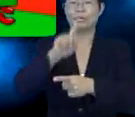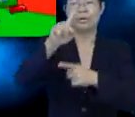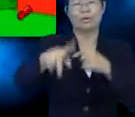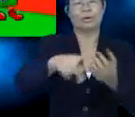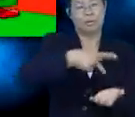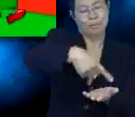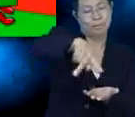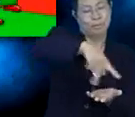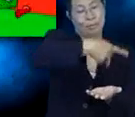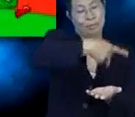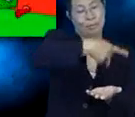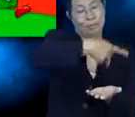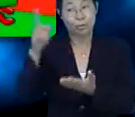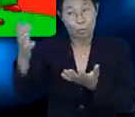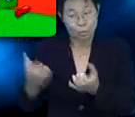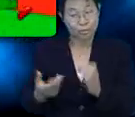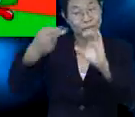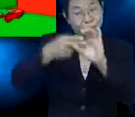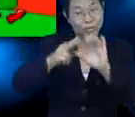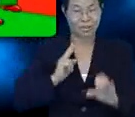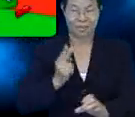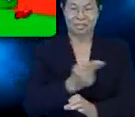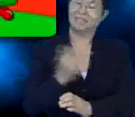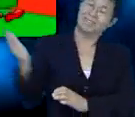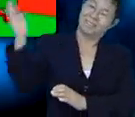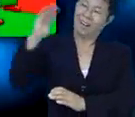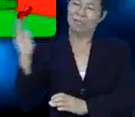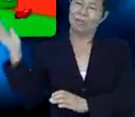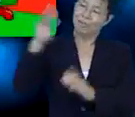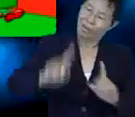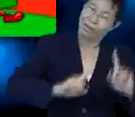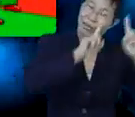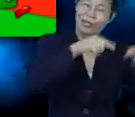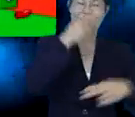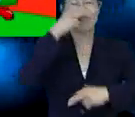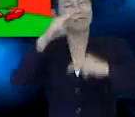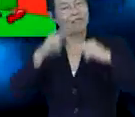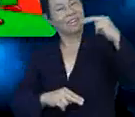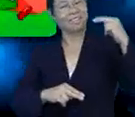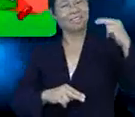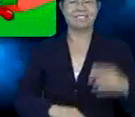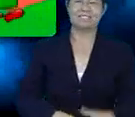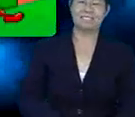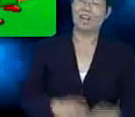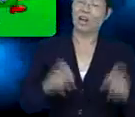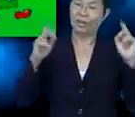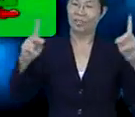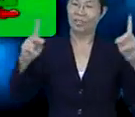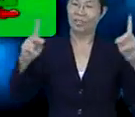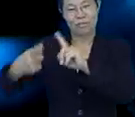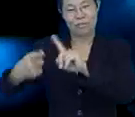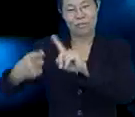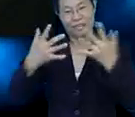We are going to a concert. Do you want to join us? Come on. Let's go and have fun.